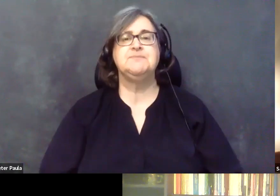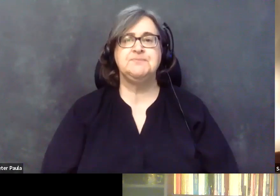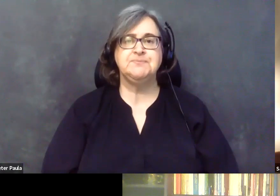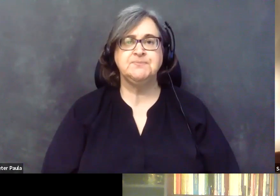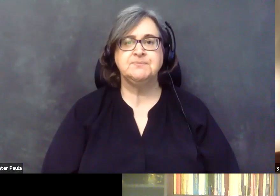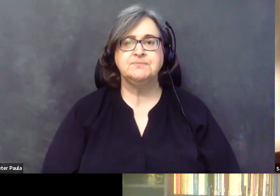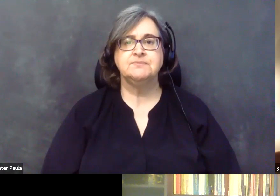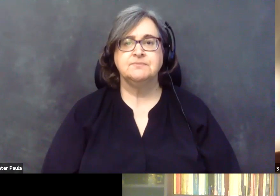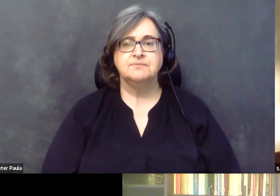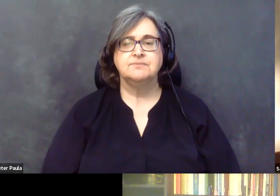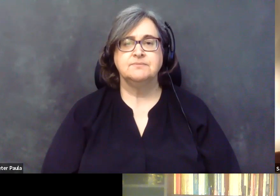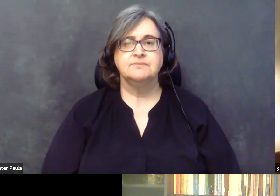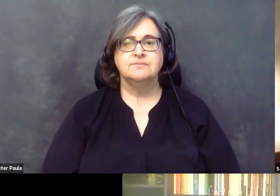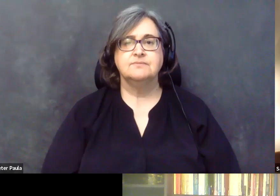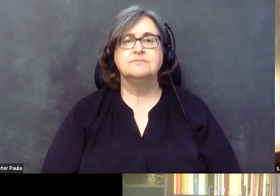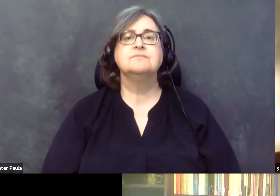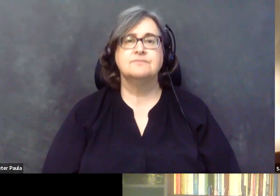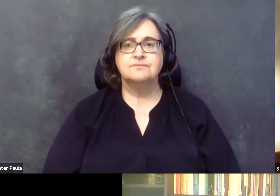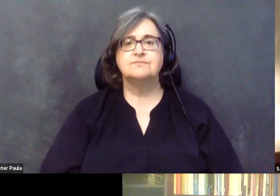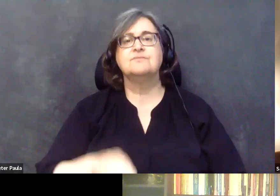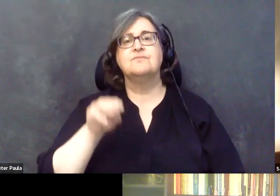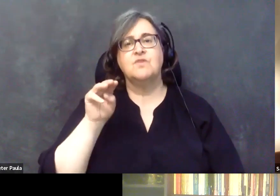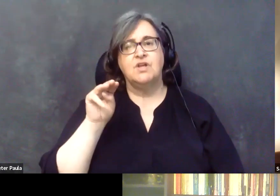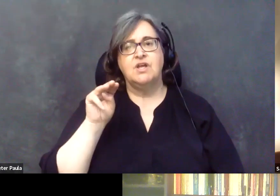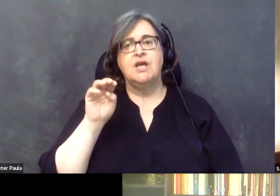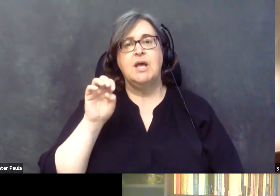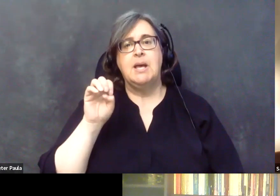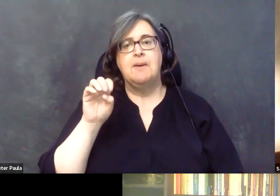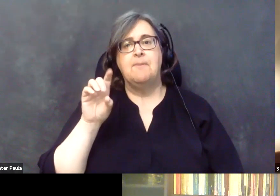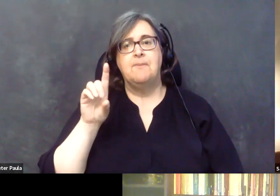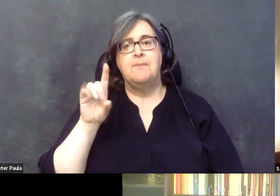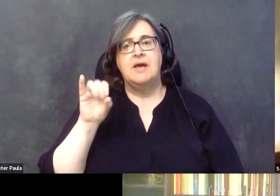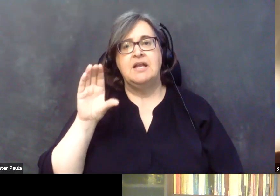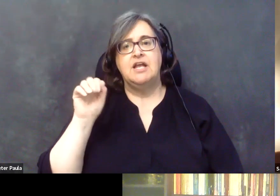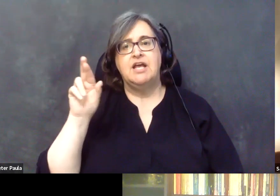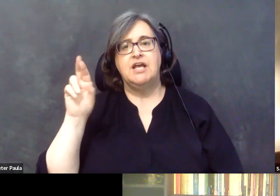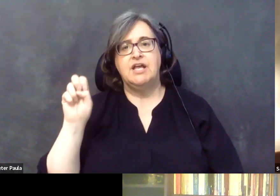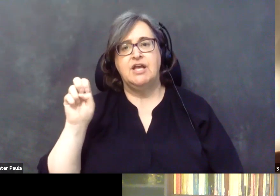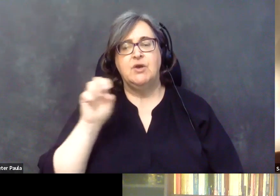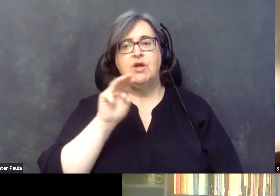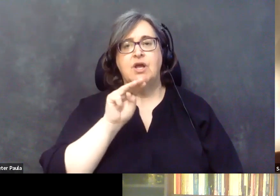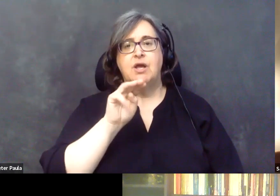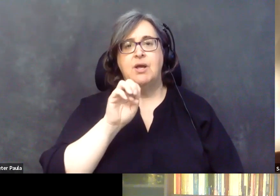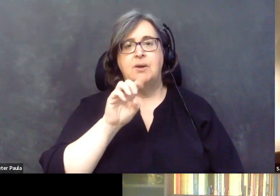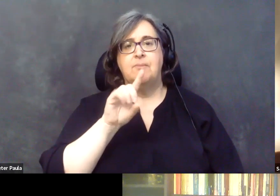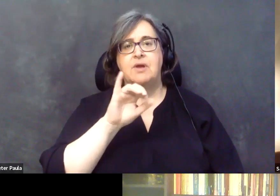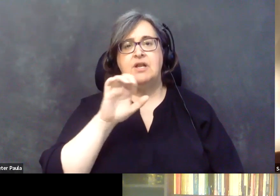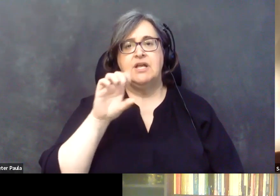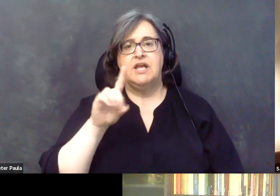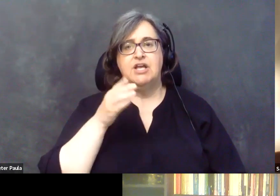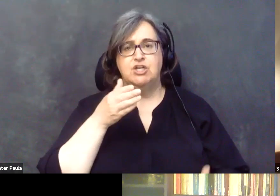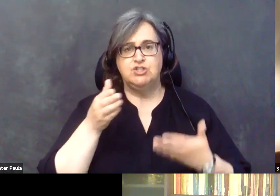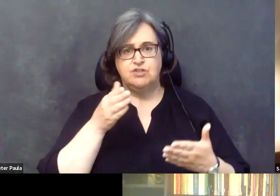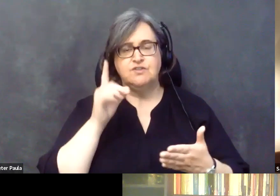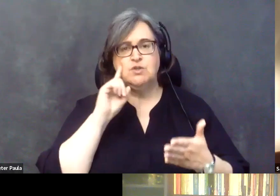the center of Medicaid and Medicare services recognize that. And in March, they came out with a label. I think it's